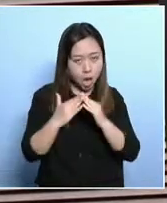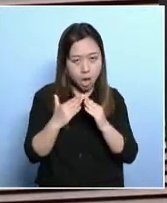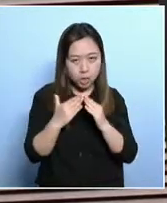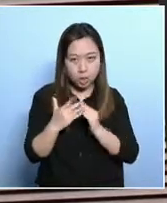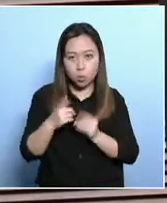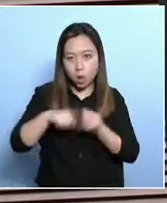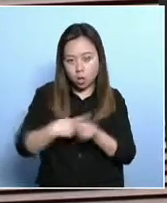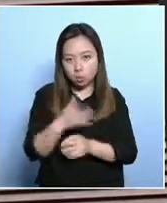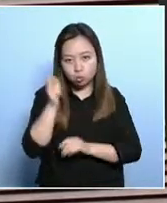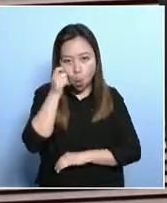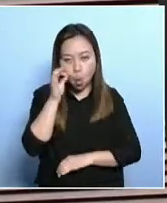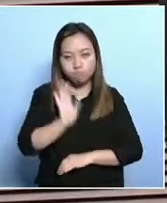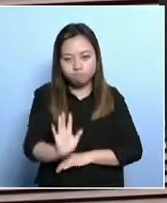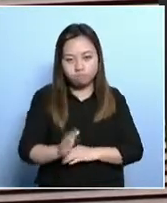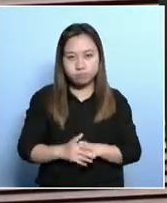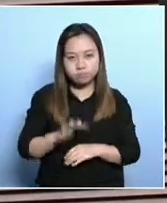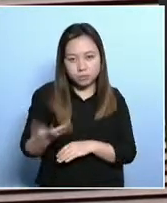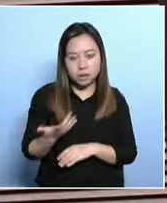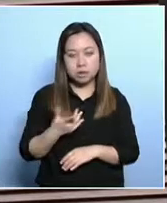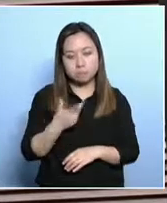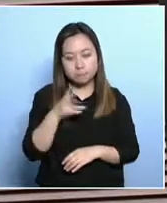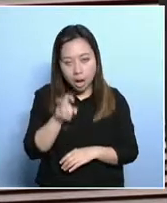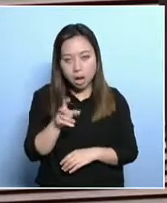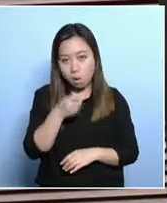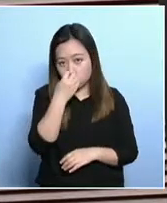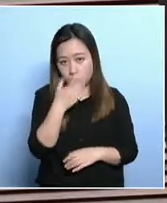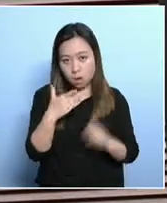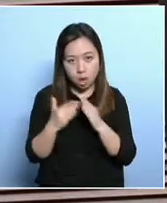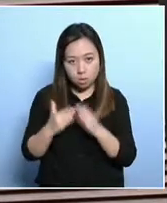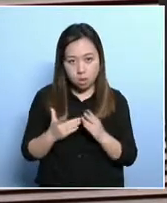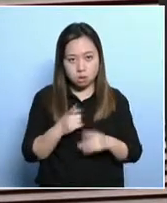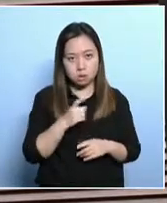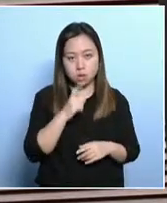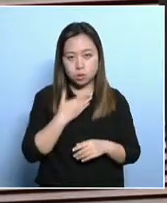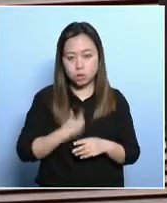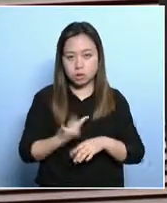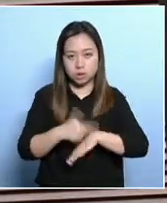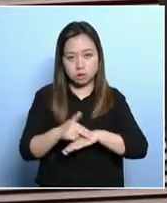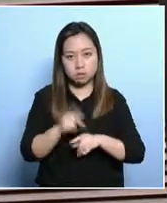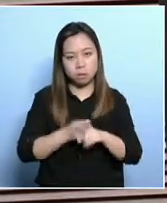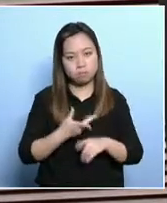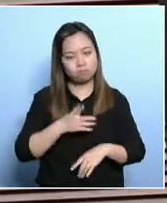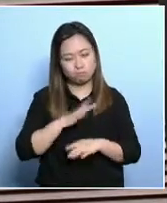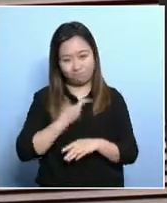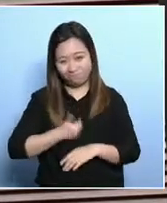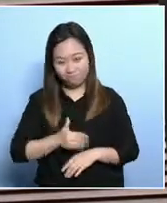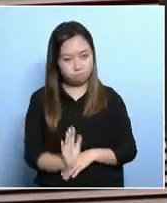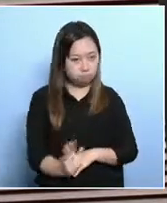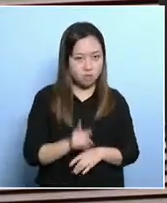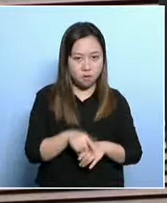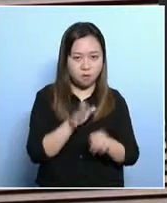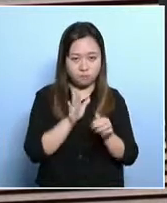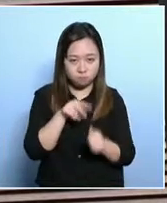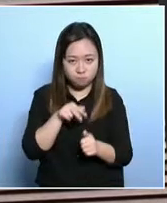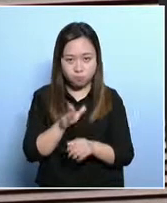want to work, to earn money, to be less poor. But they found that the family